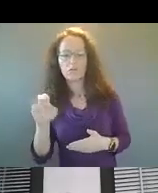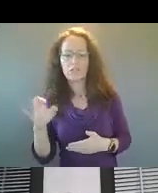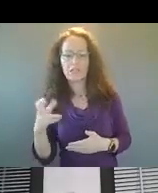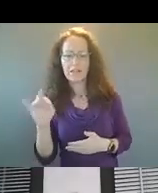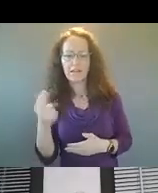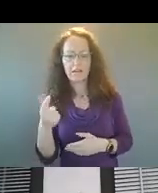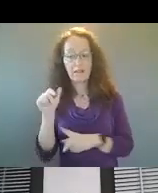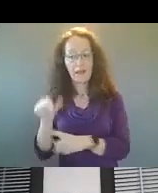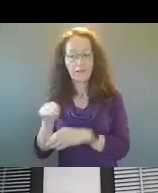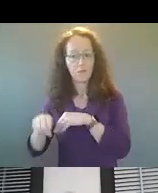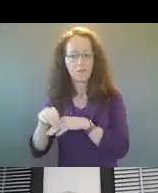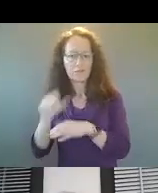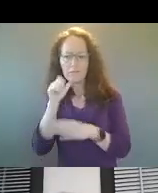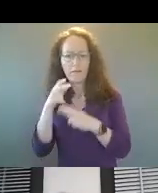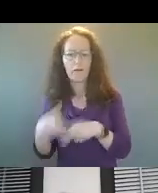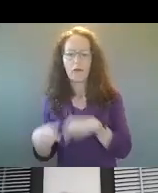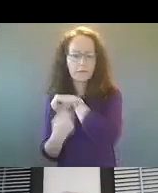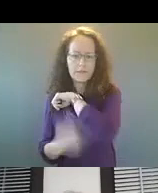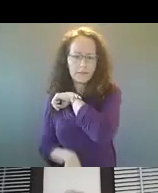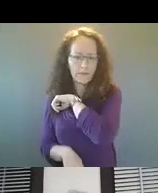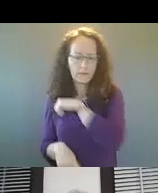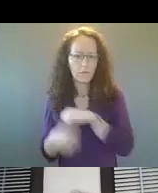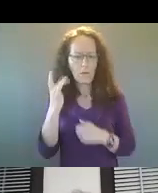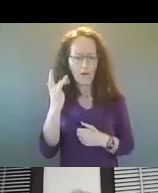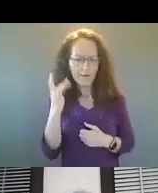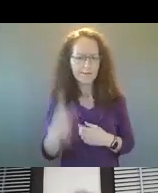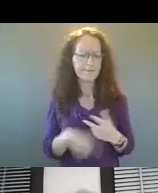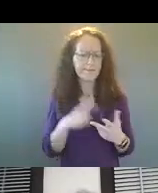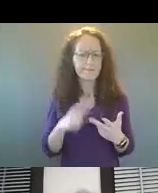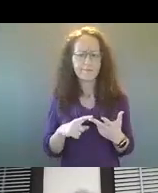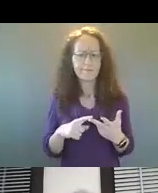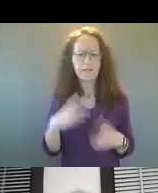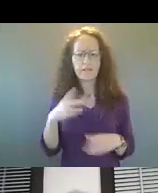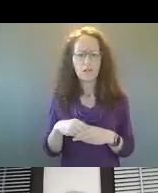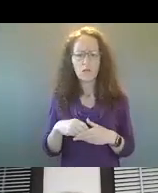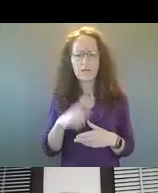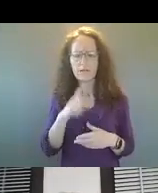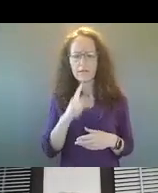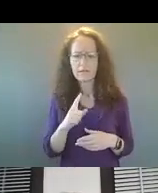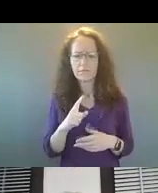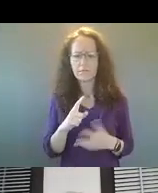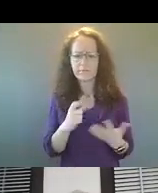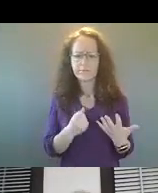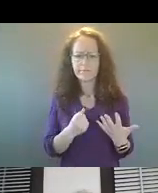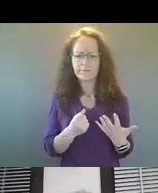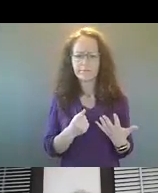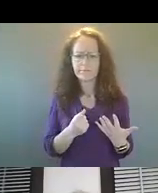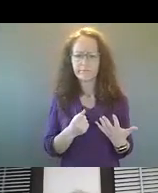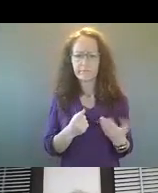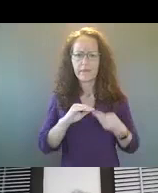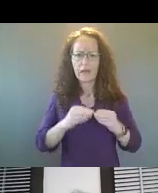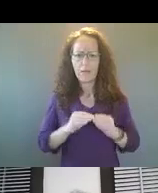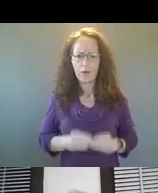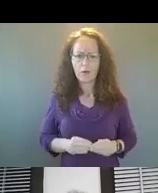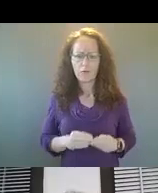included, um, in the overall, um, the, I guess, the rate, um, of the numbers that we